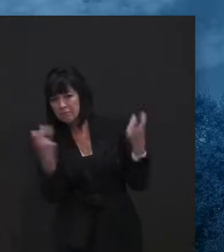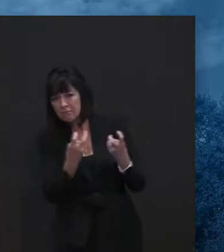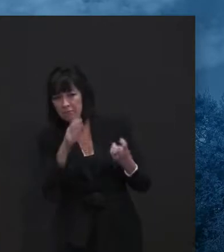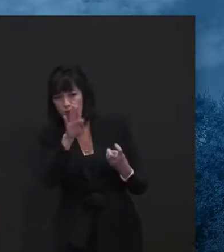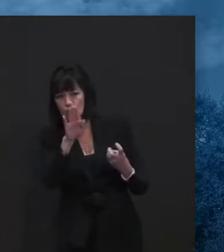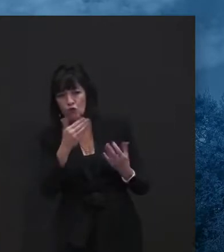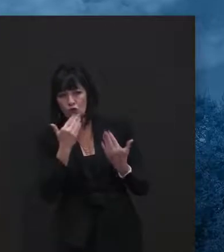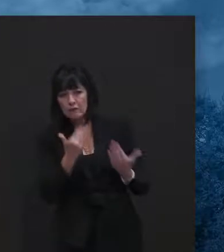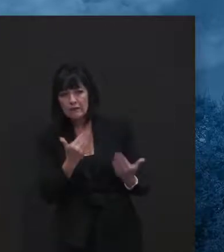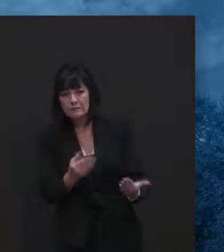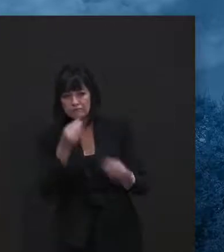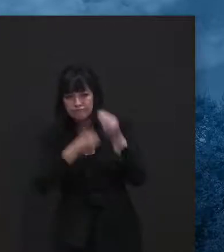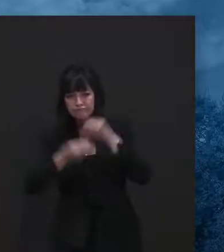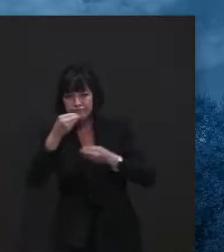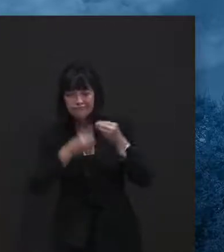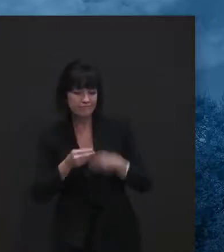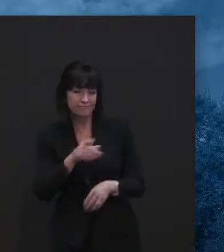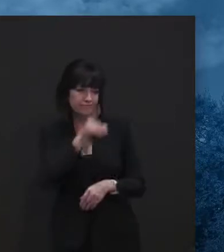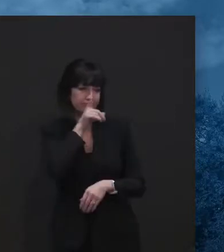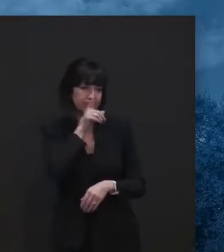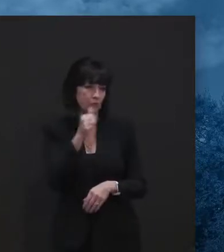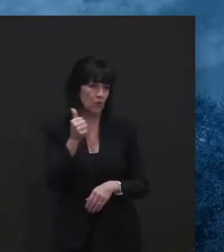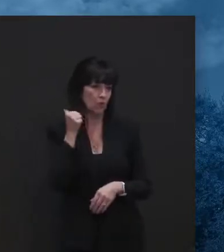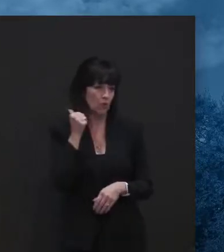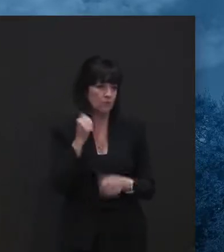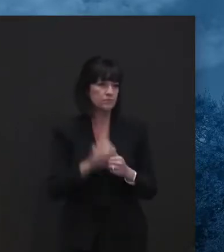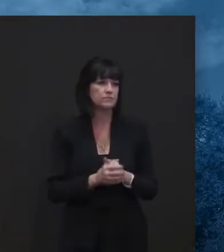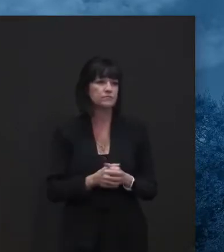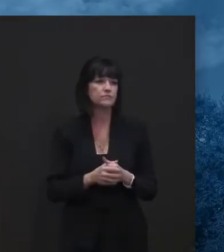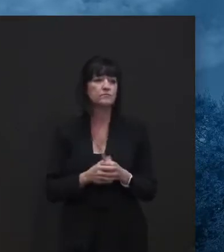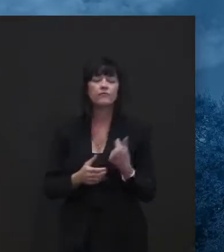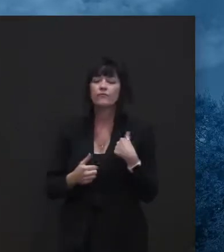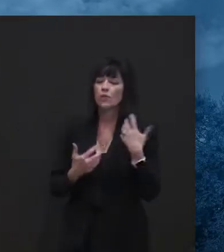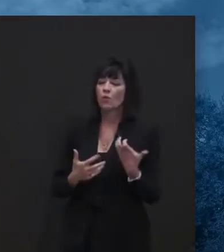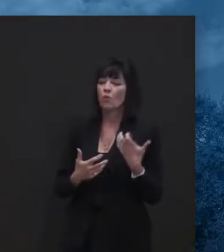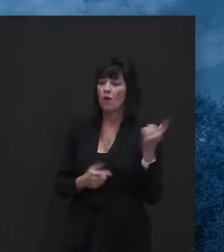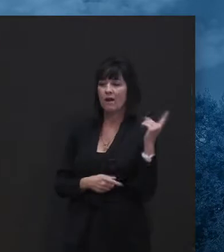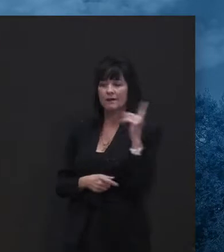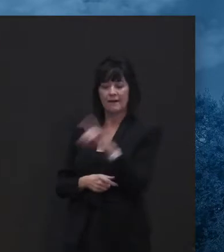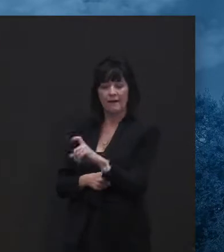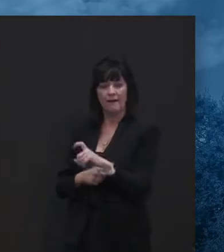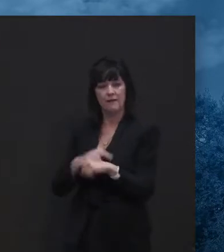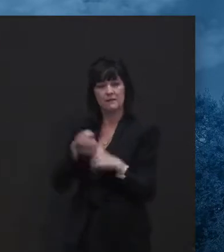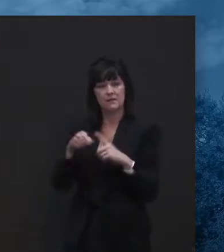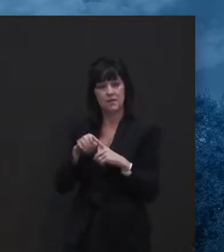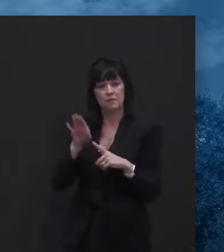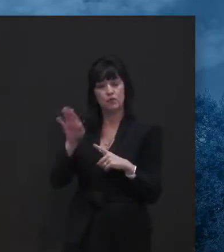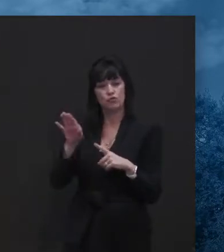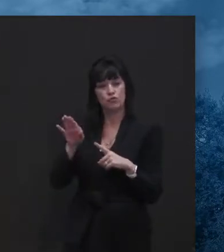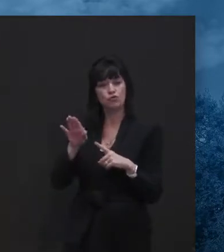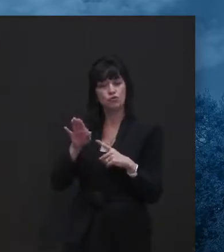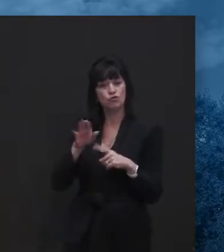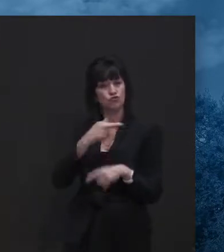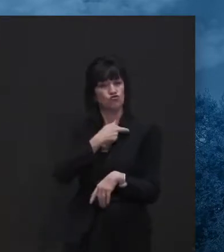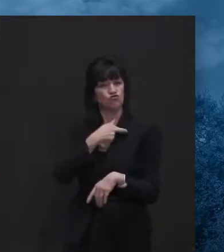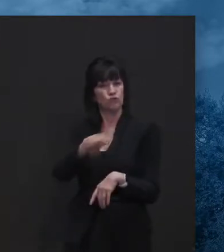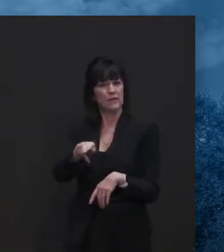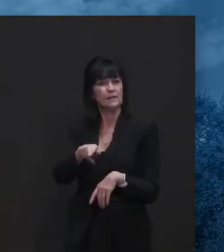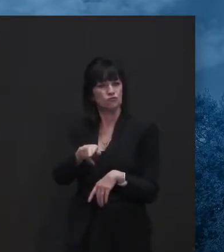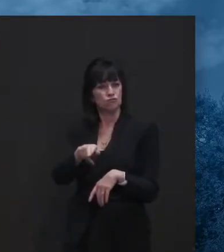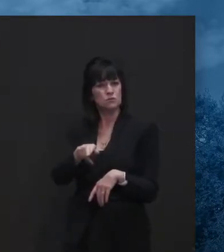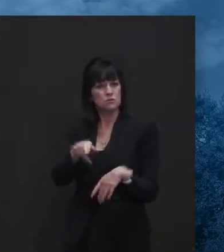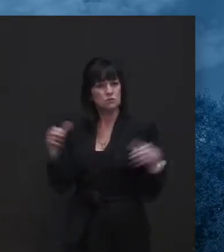I wanted to ask you about the restrictions on religious, uh, I guess, locations. That was mentioned in the release.